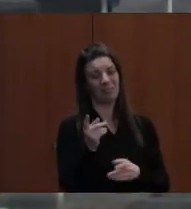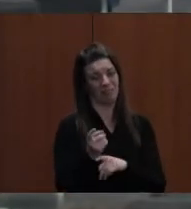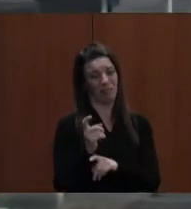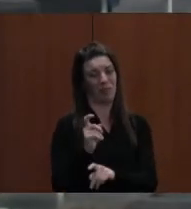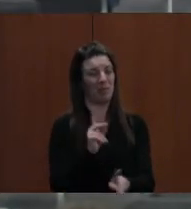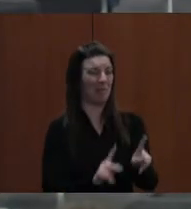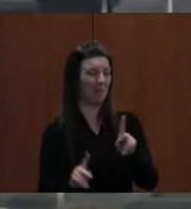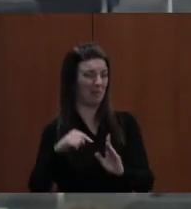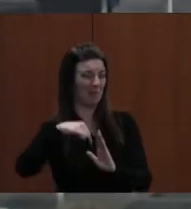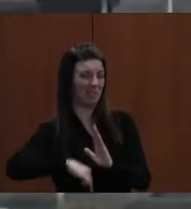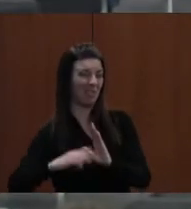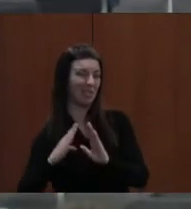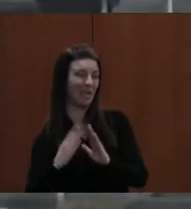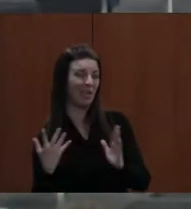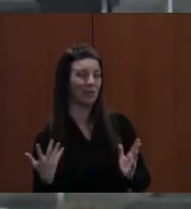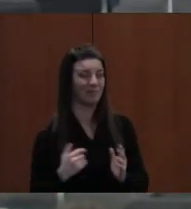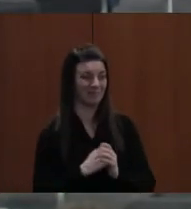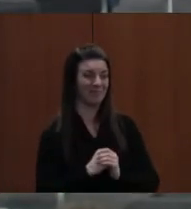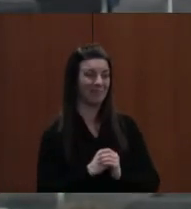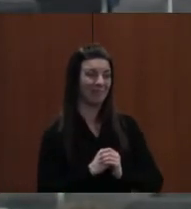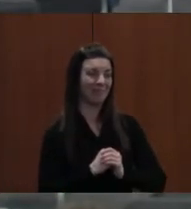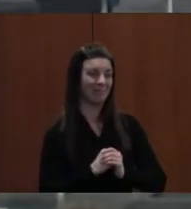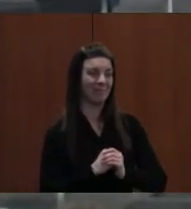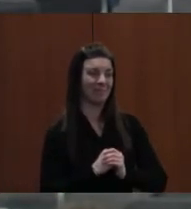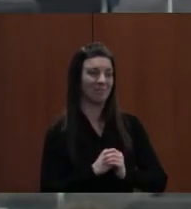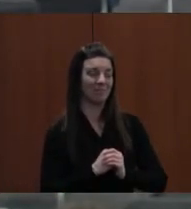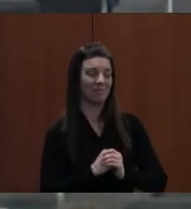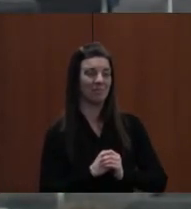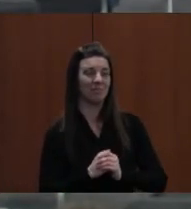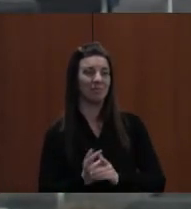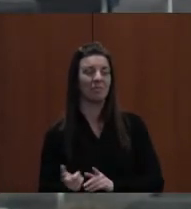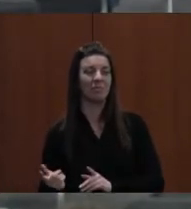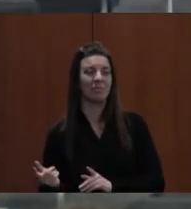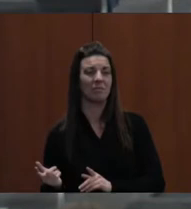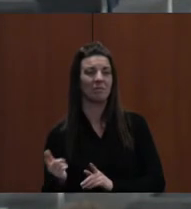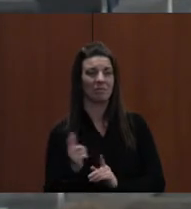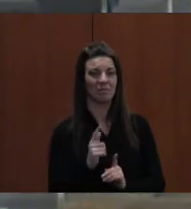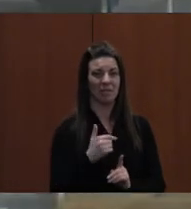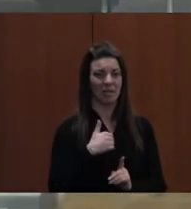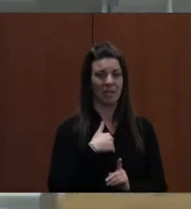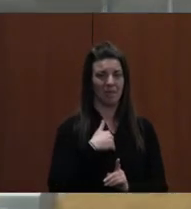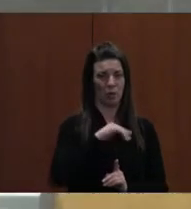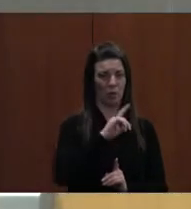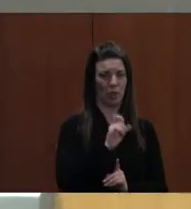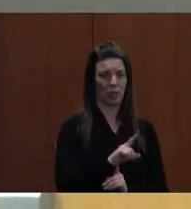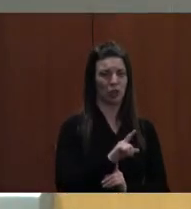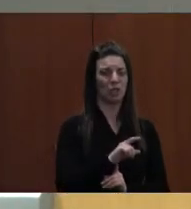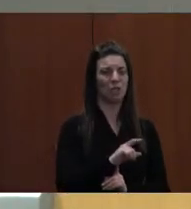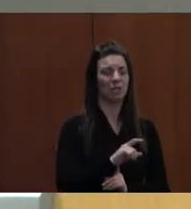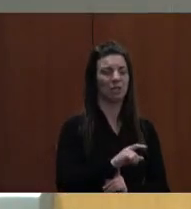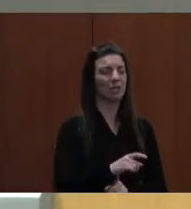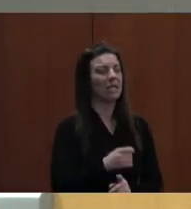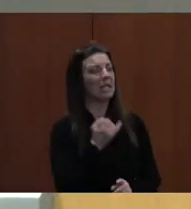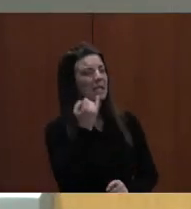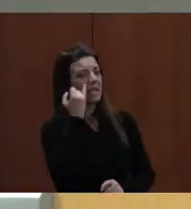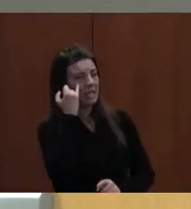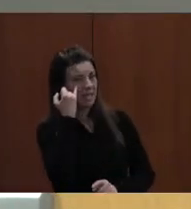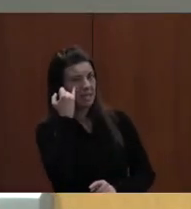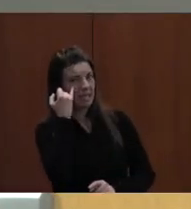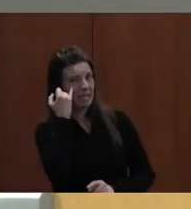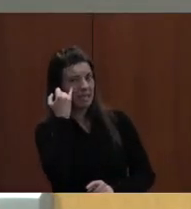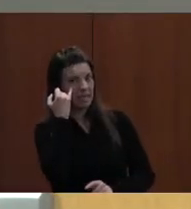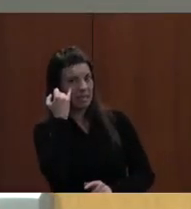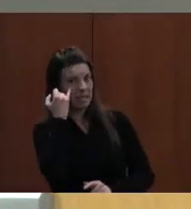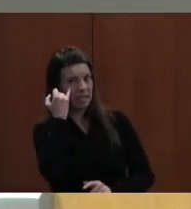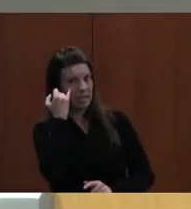Thank you, Mr. Stafford. Mr. Gupta. Yes, I had a question. So if we were to move, if we were to get new social workers